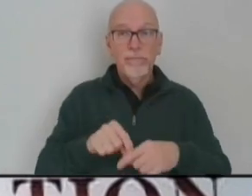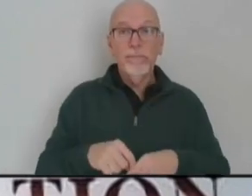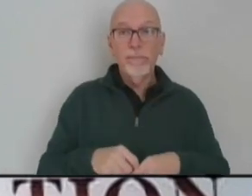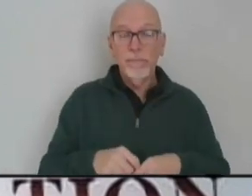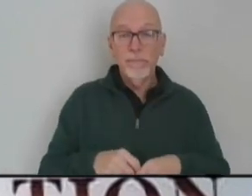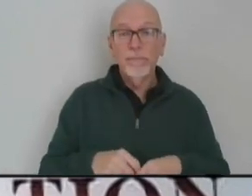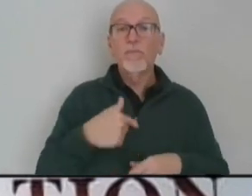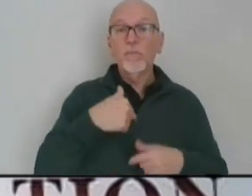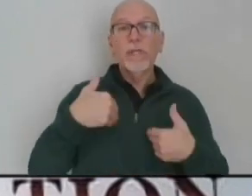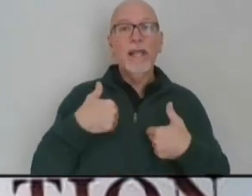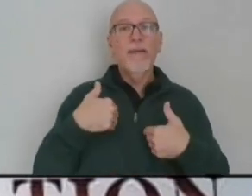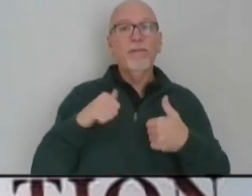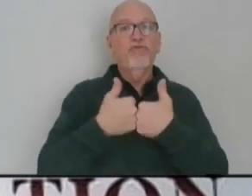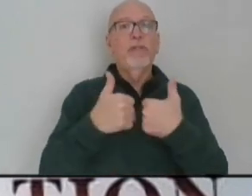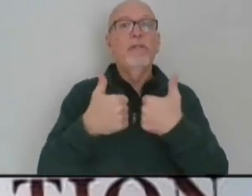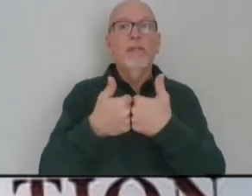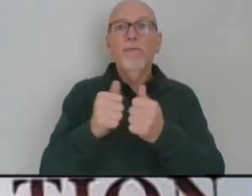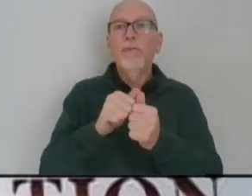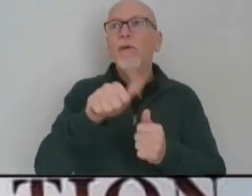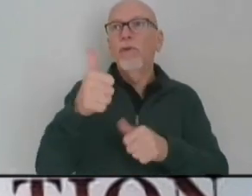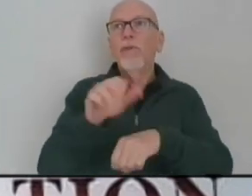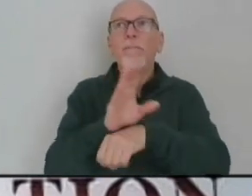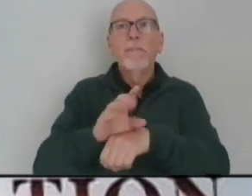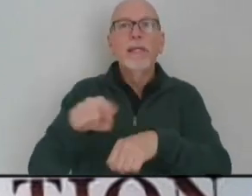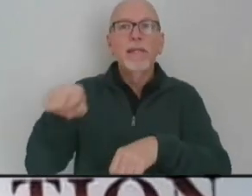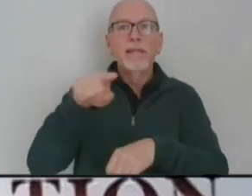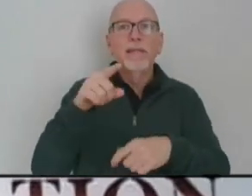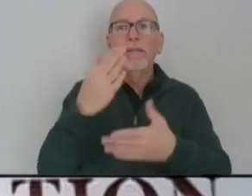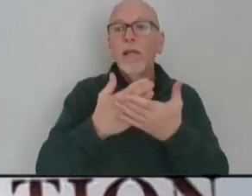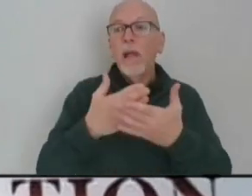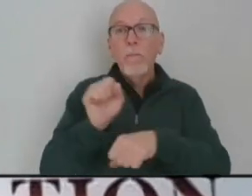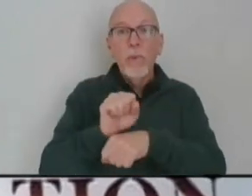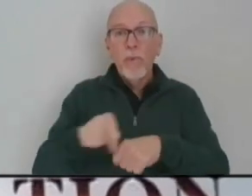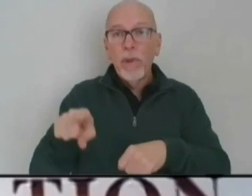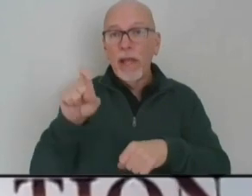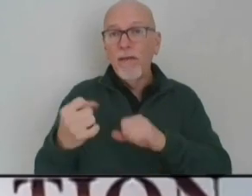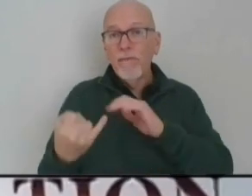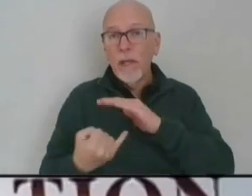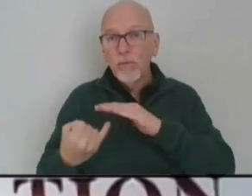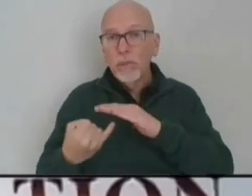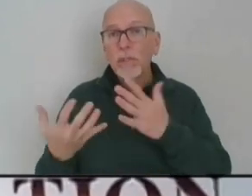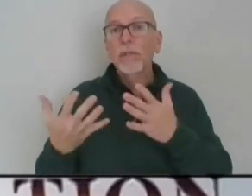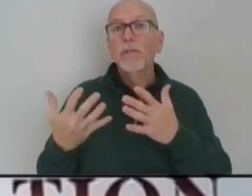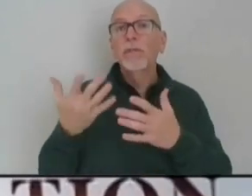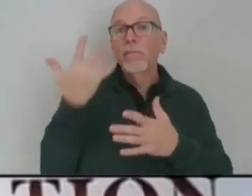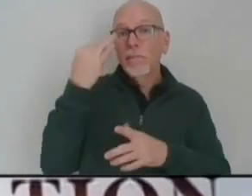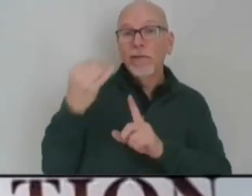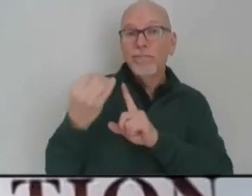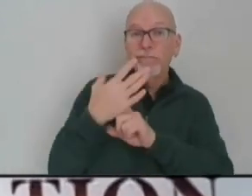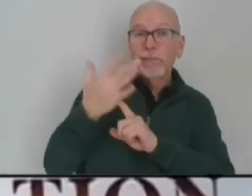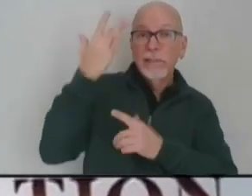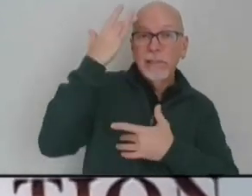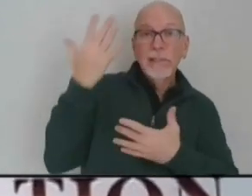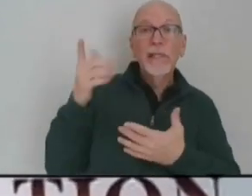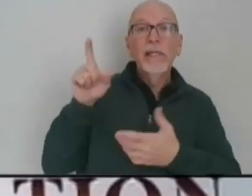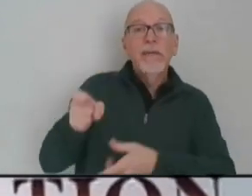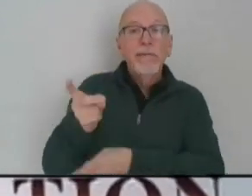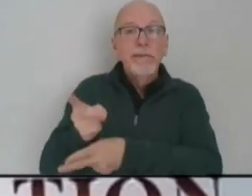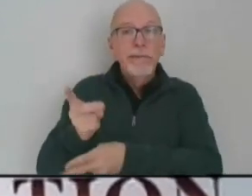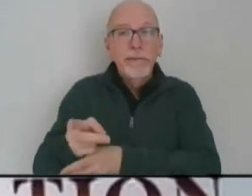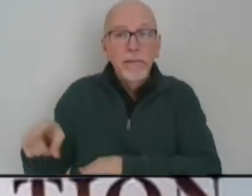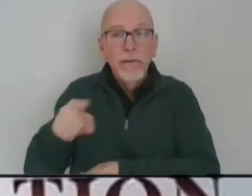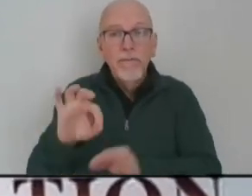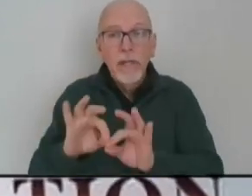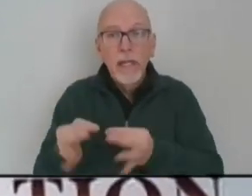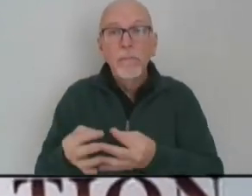similar to other businesses with employees that are isolated because of exposure, have to care for sick family members, or have to deal